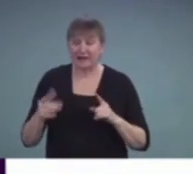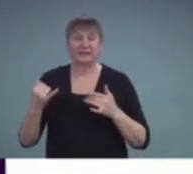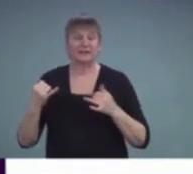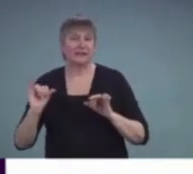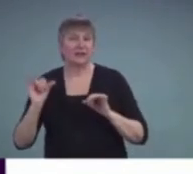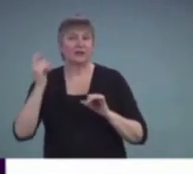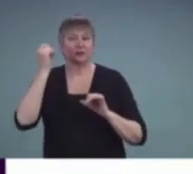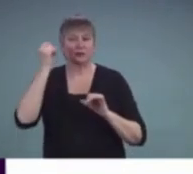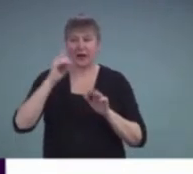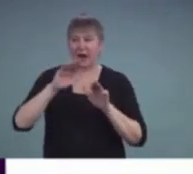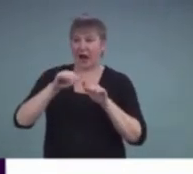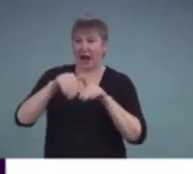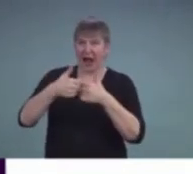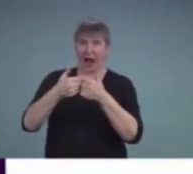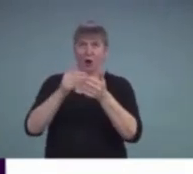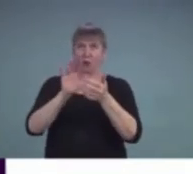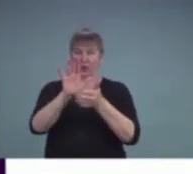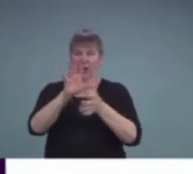position.